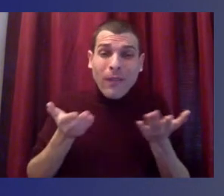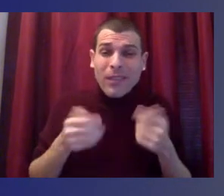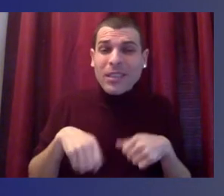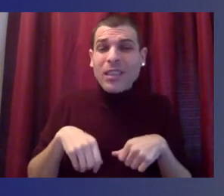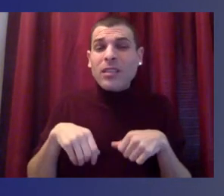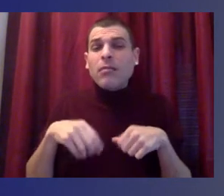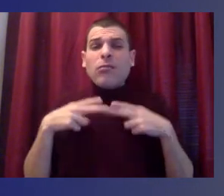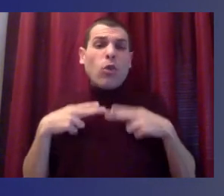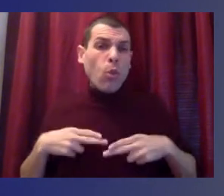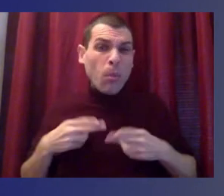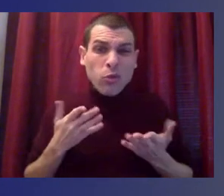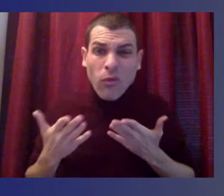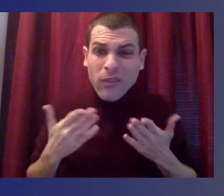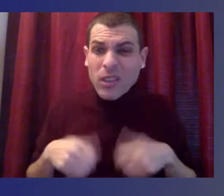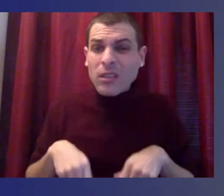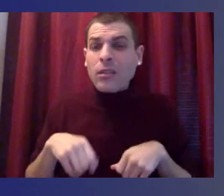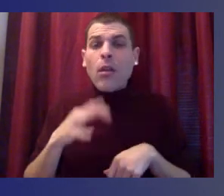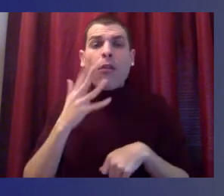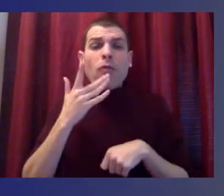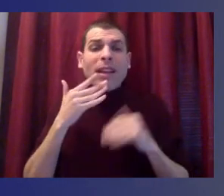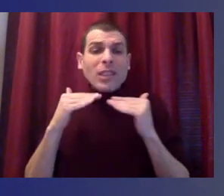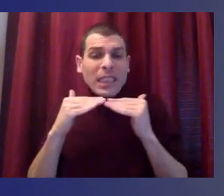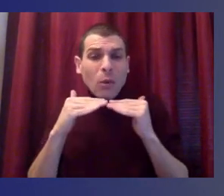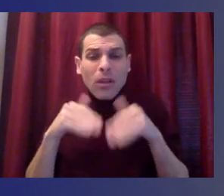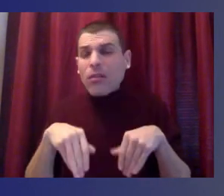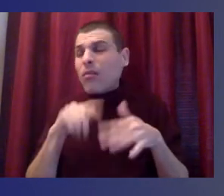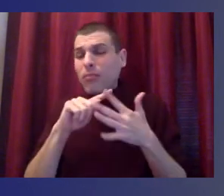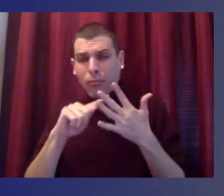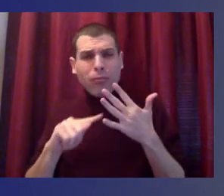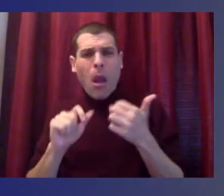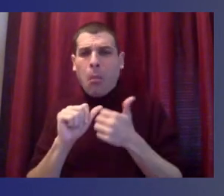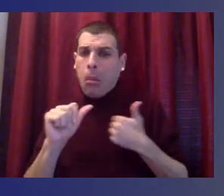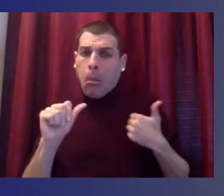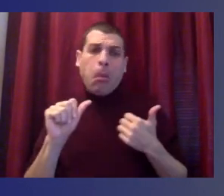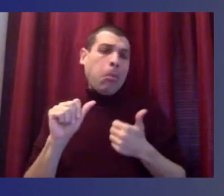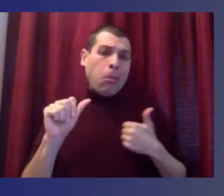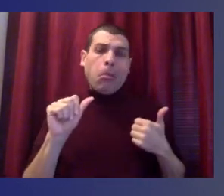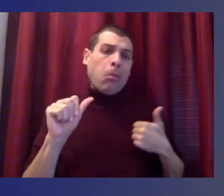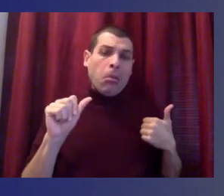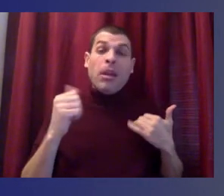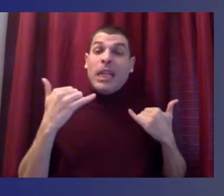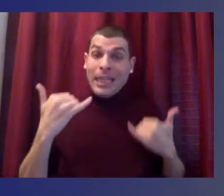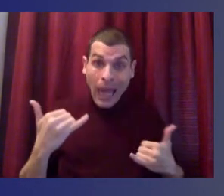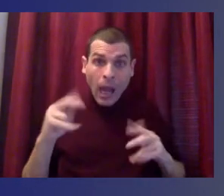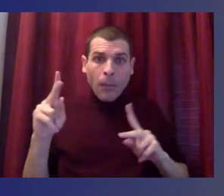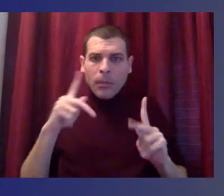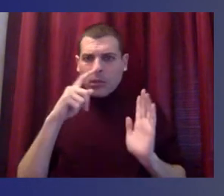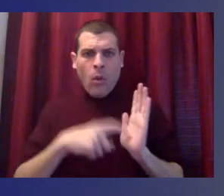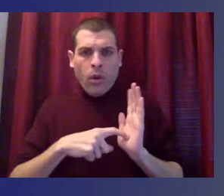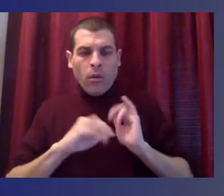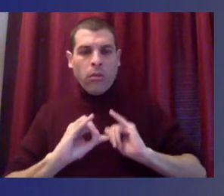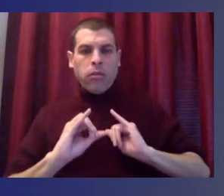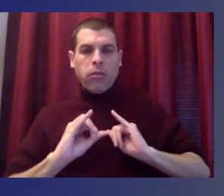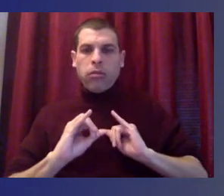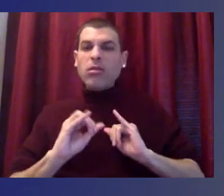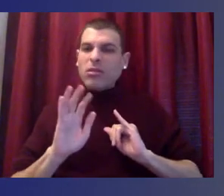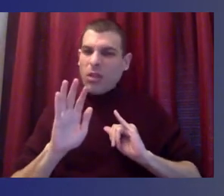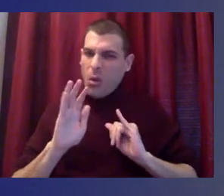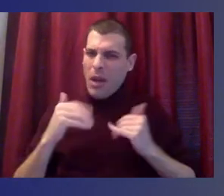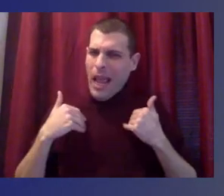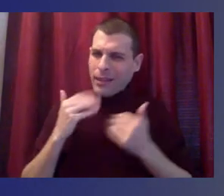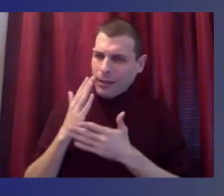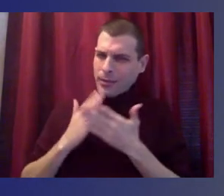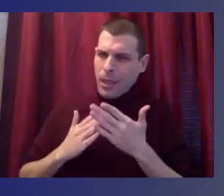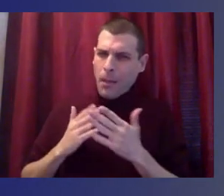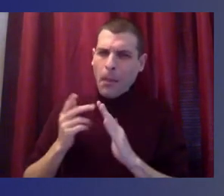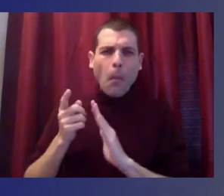sort of come to the forefront during this time. And there have been these really important moments, I